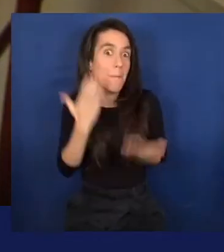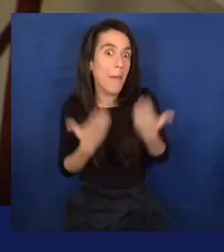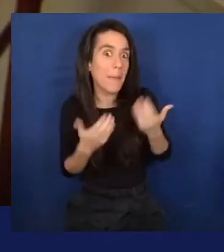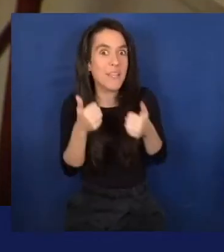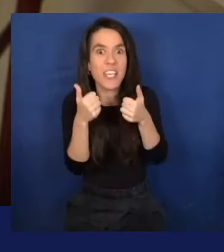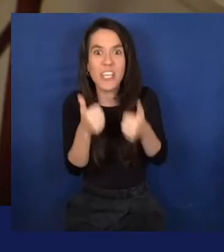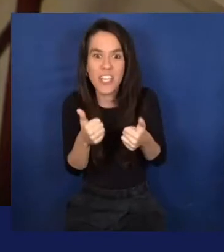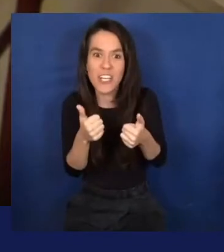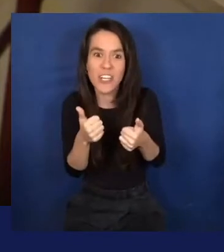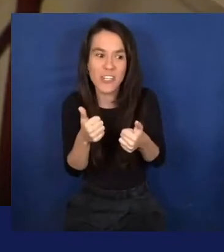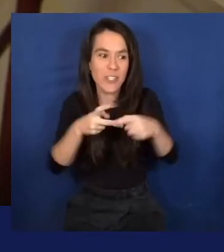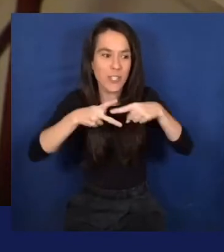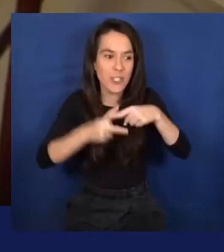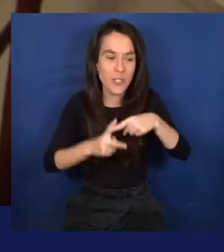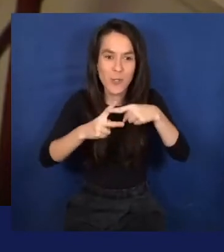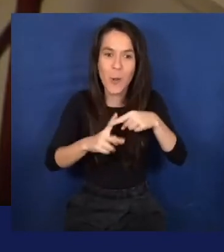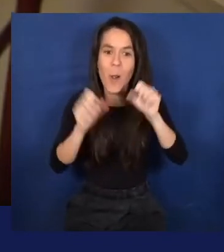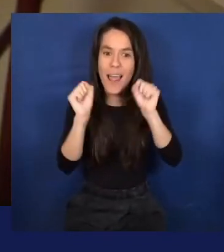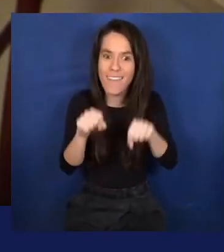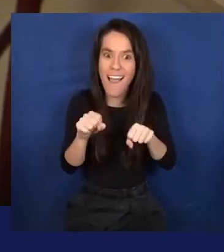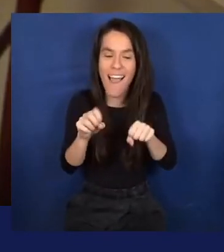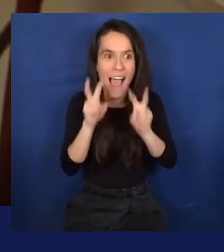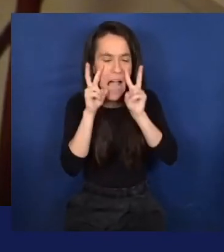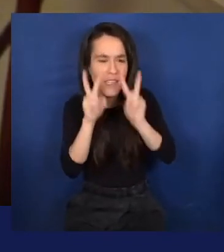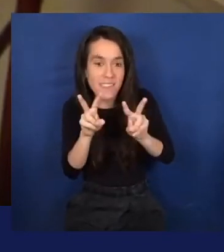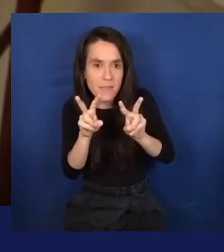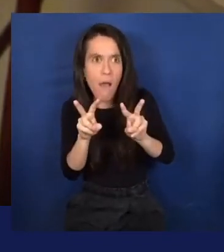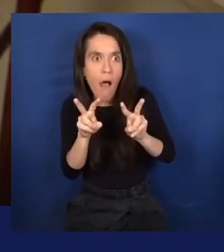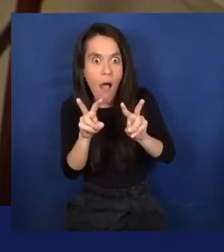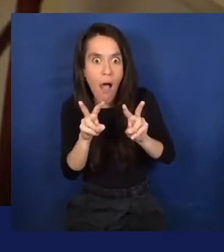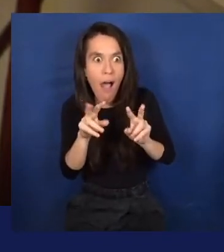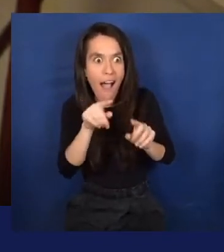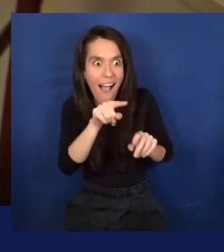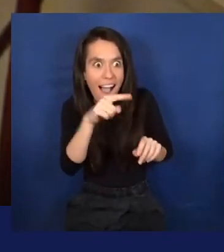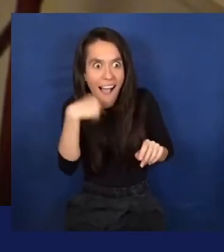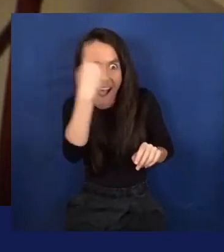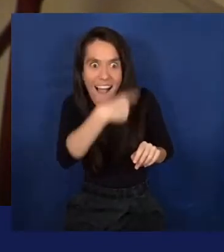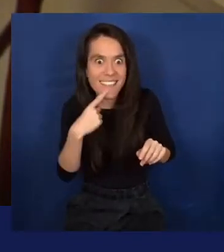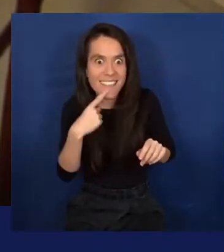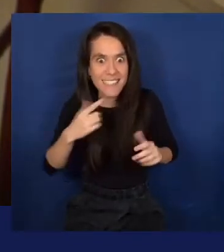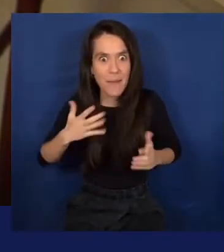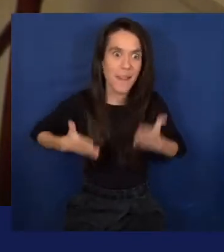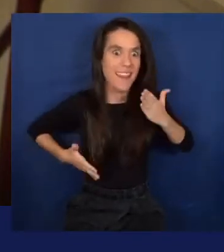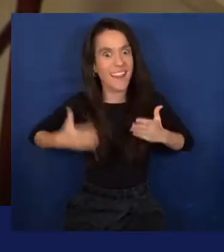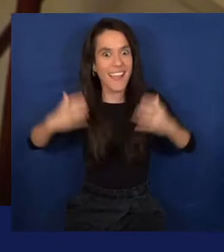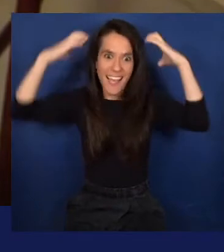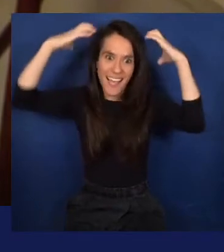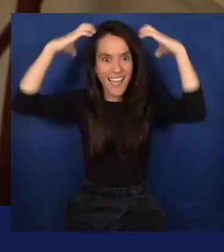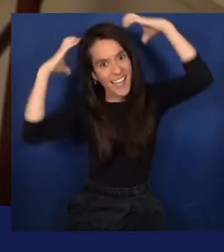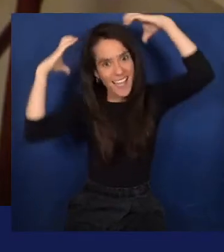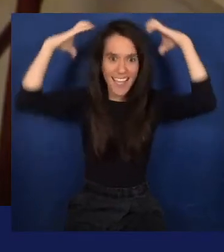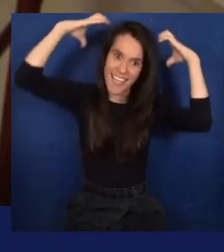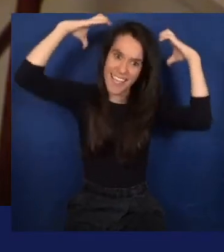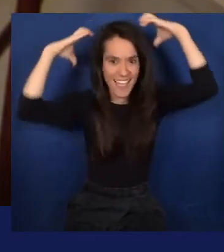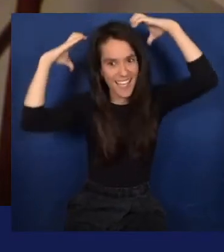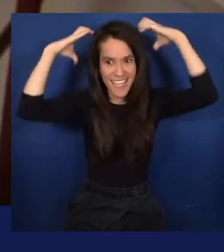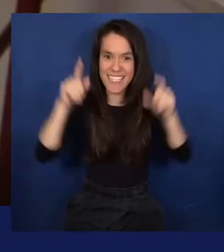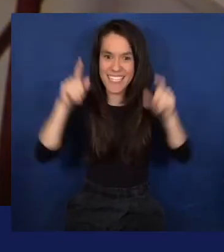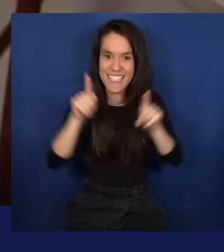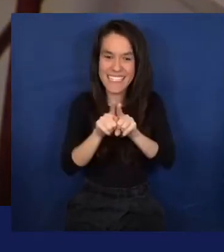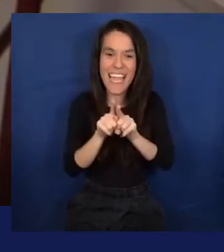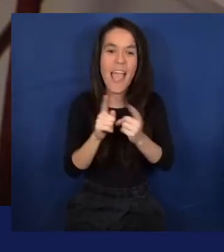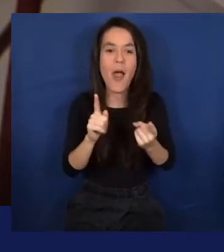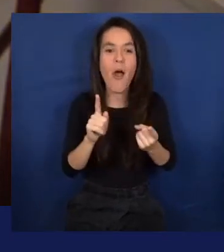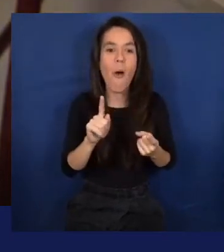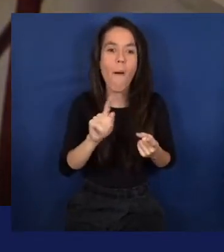helping tool so you can recognize characters. So, you know, when they ask for, in this case, a Bart Simpson or